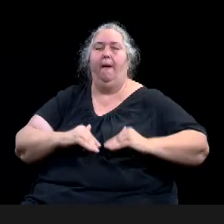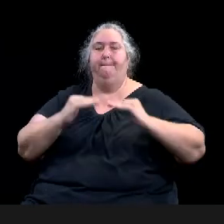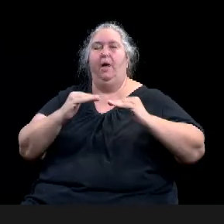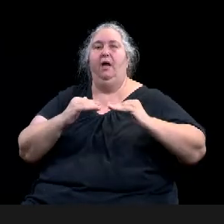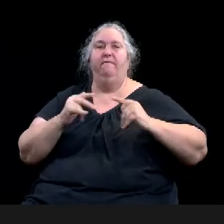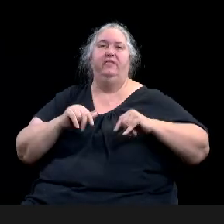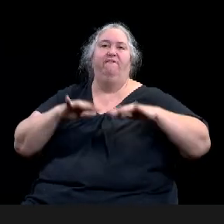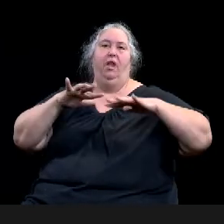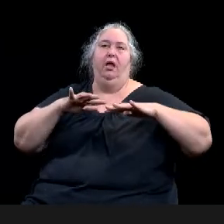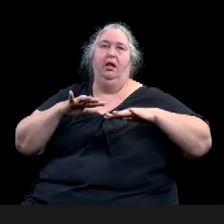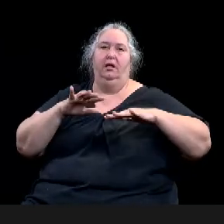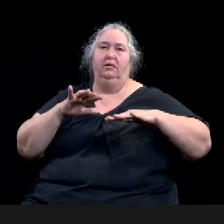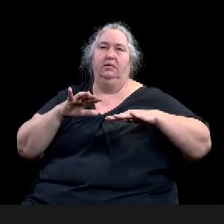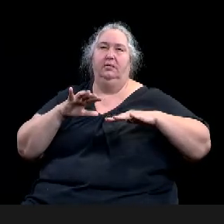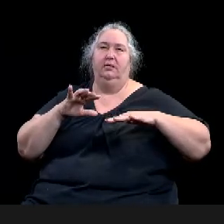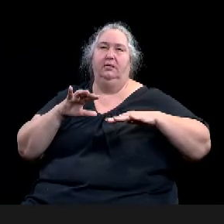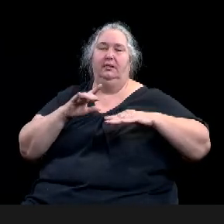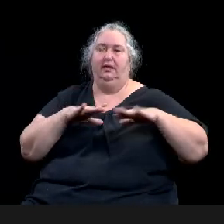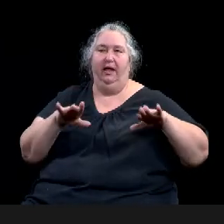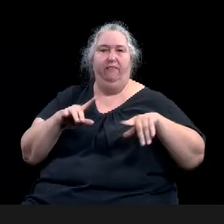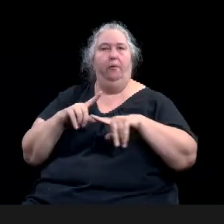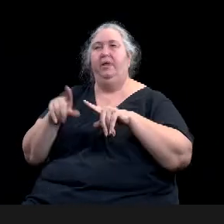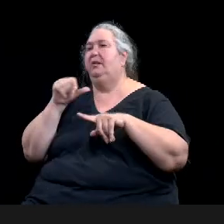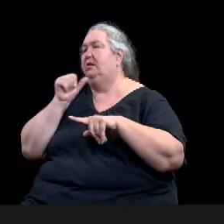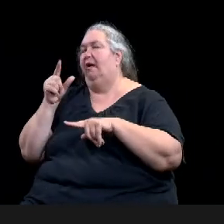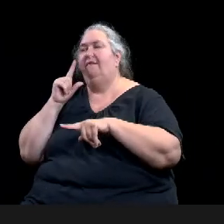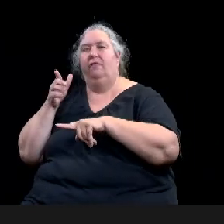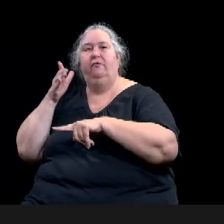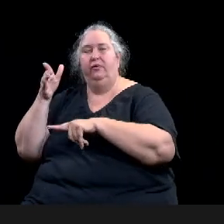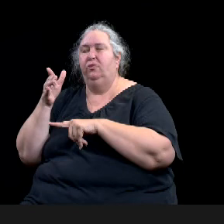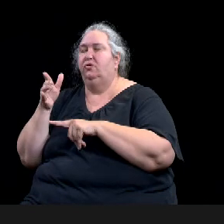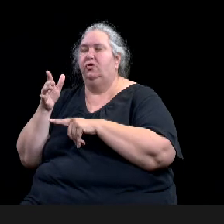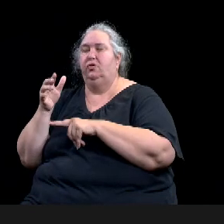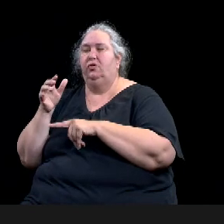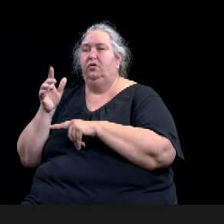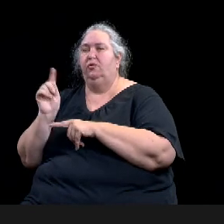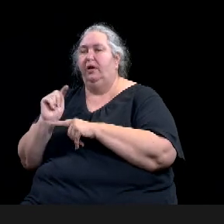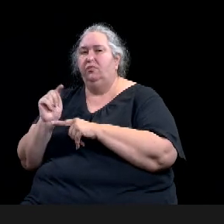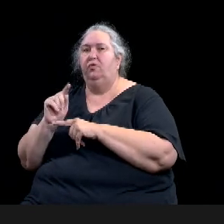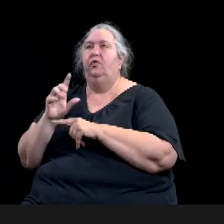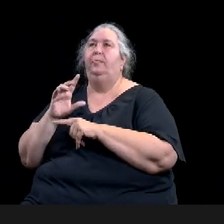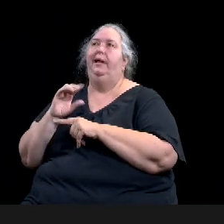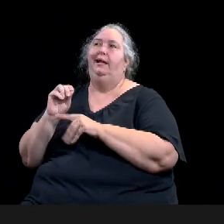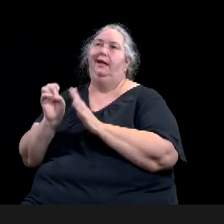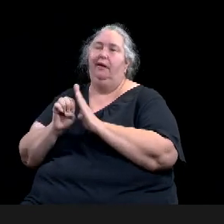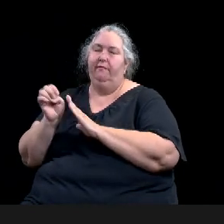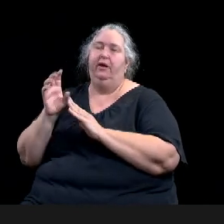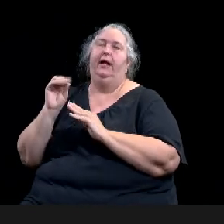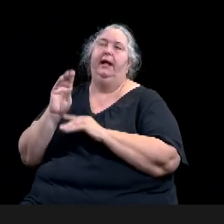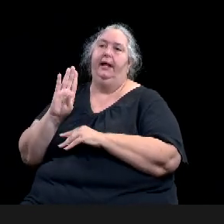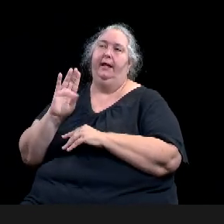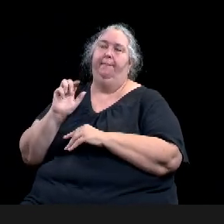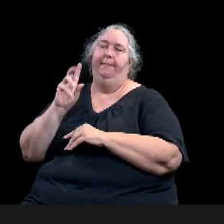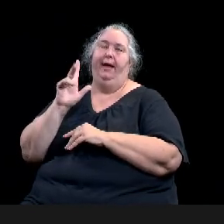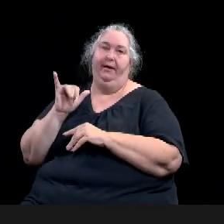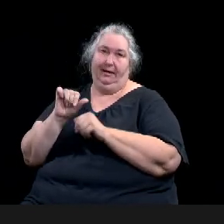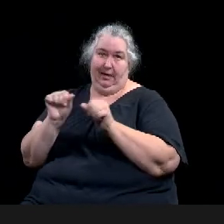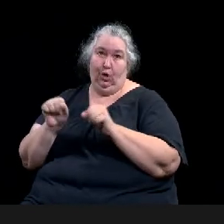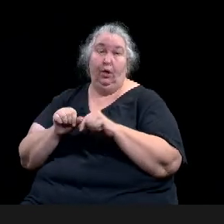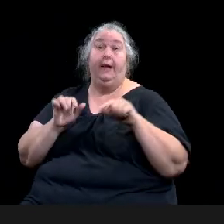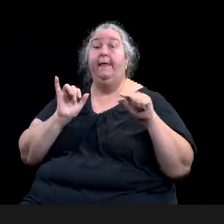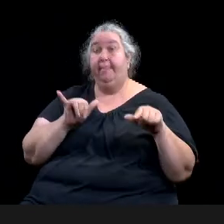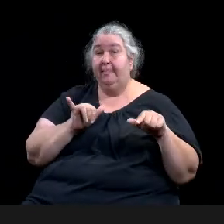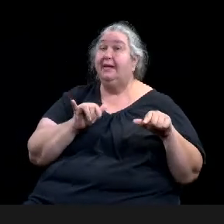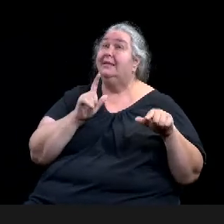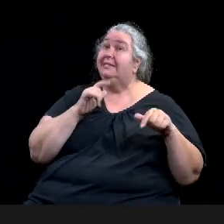It's this plan still accommodates, uh, a change to, uh, converting the gallery space of the